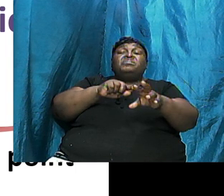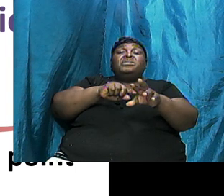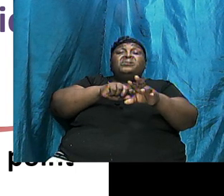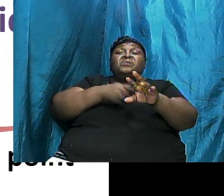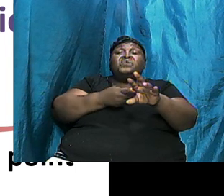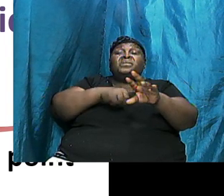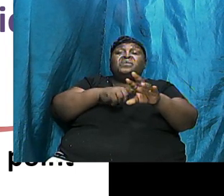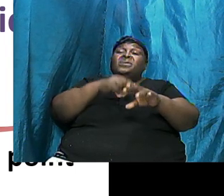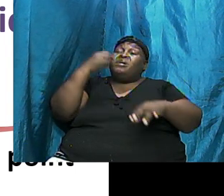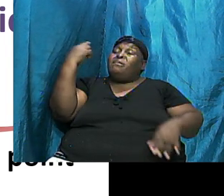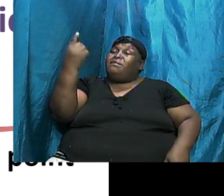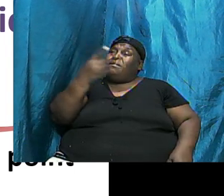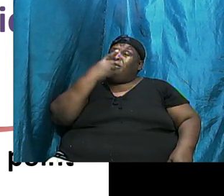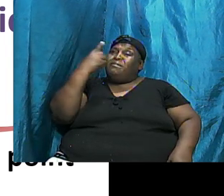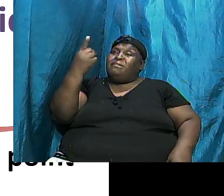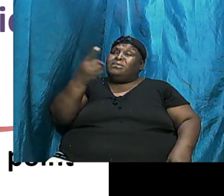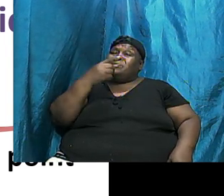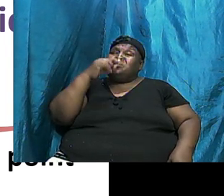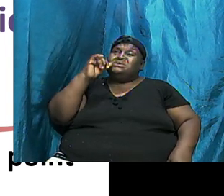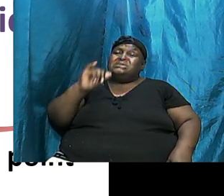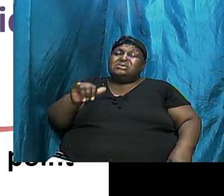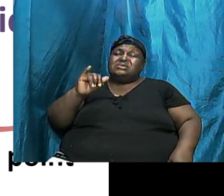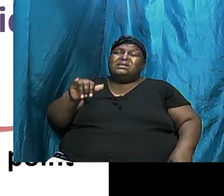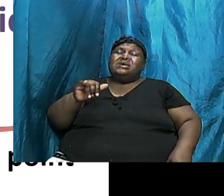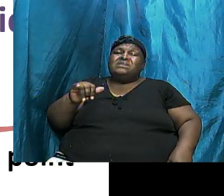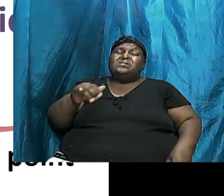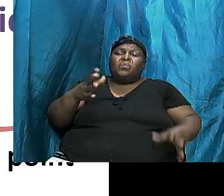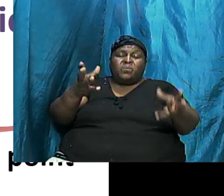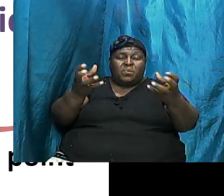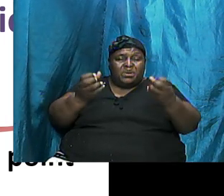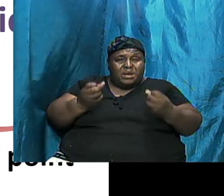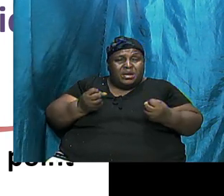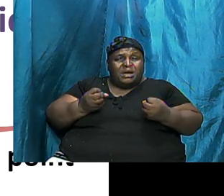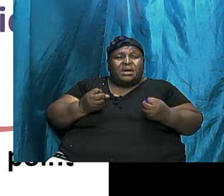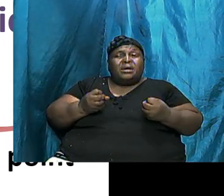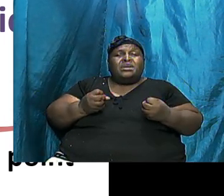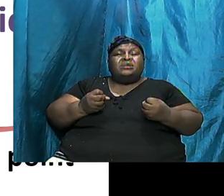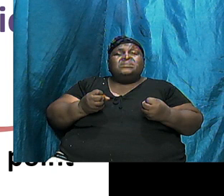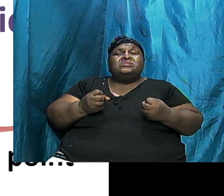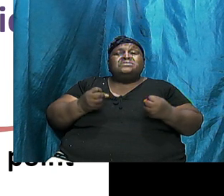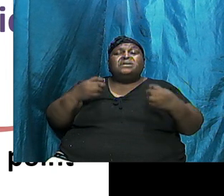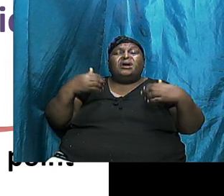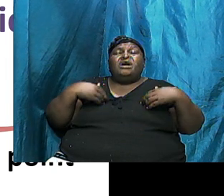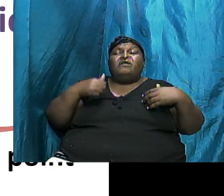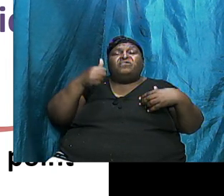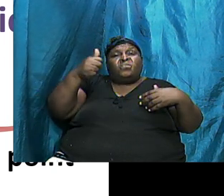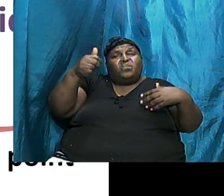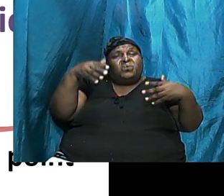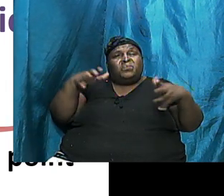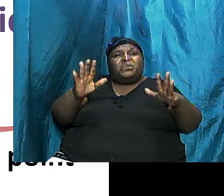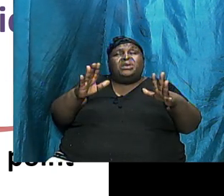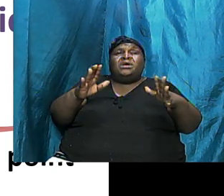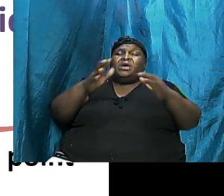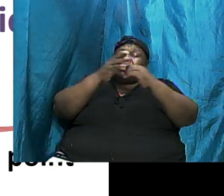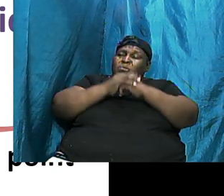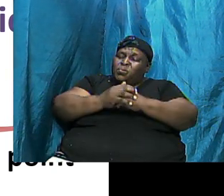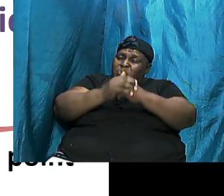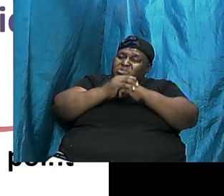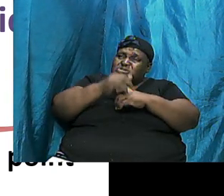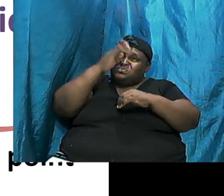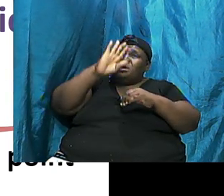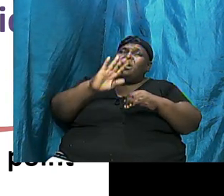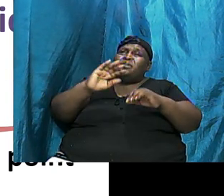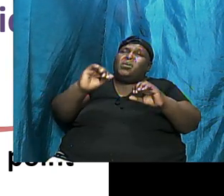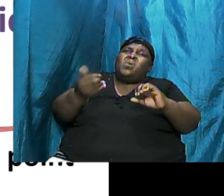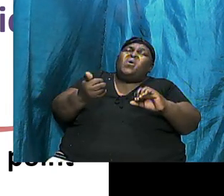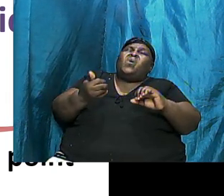There Is Always That Tendency To Want To Have Our Own Way And To Worship God All We Feel